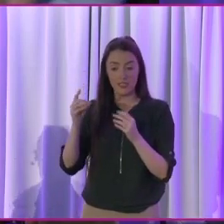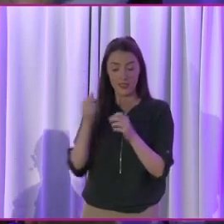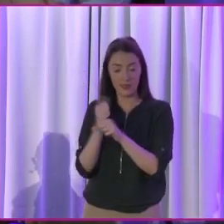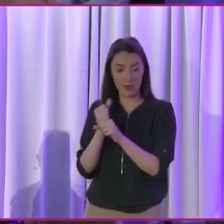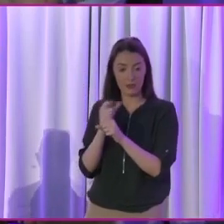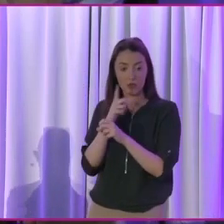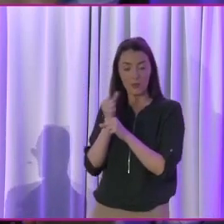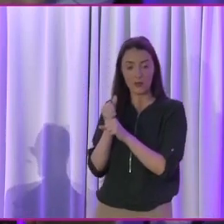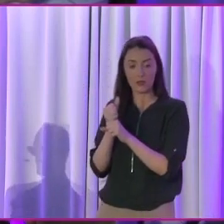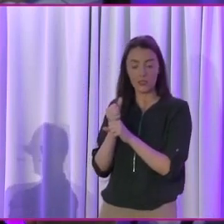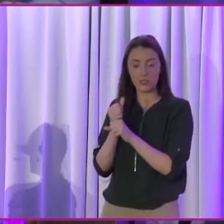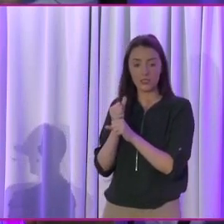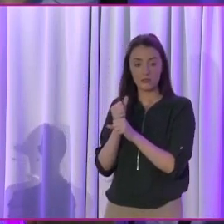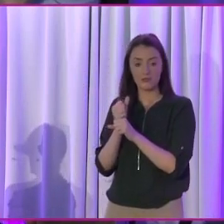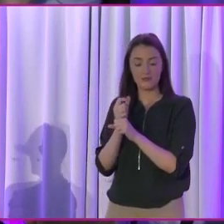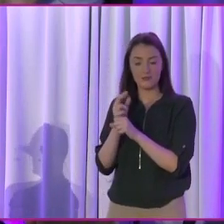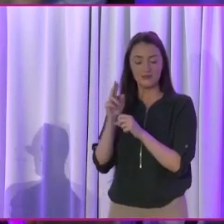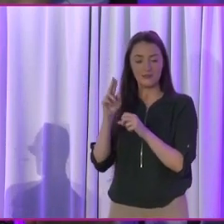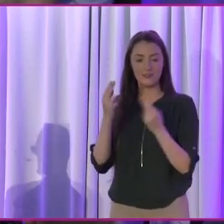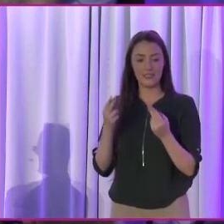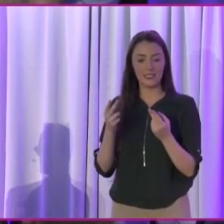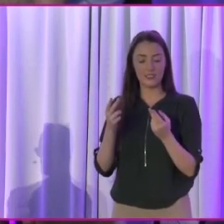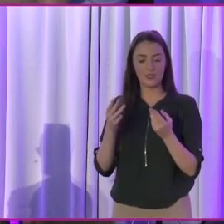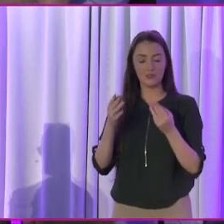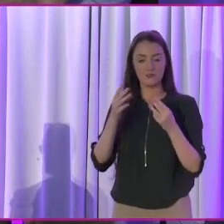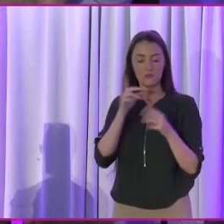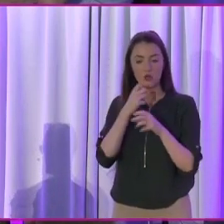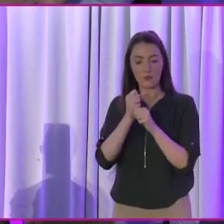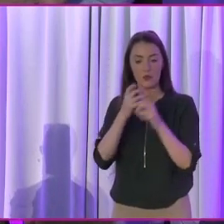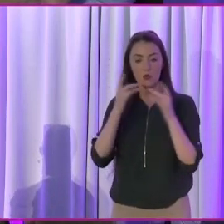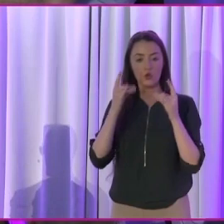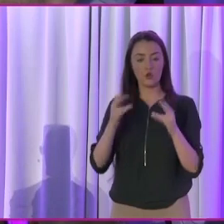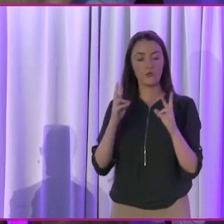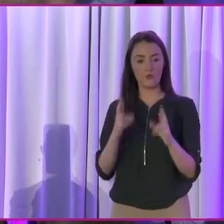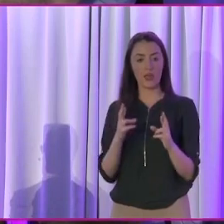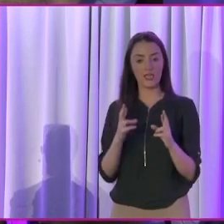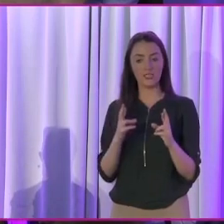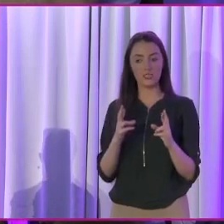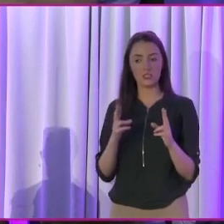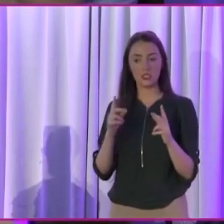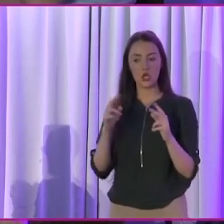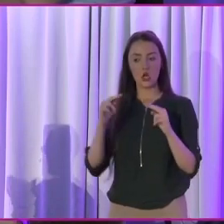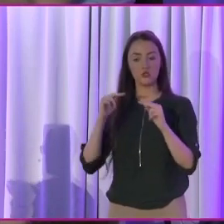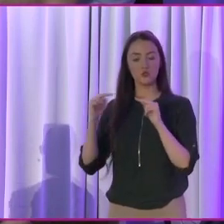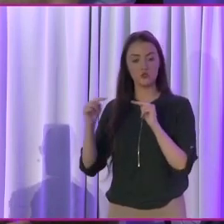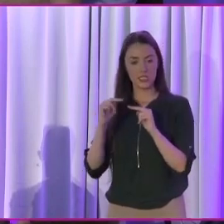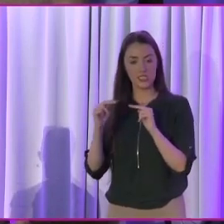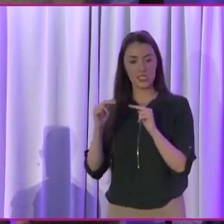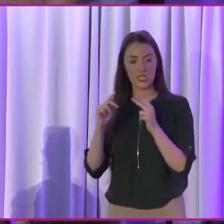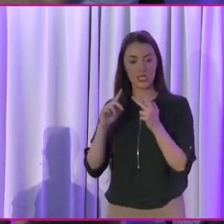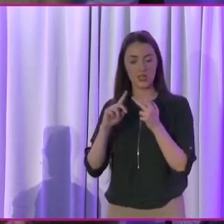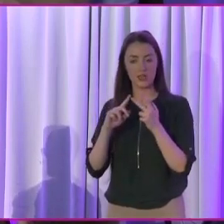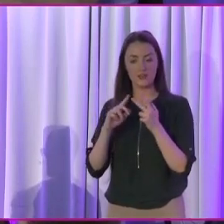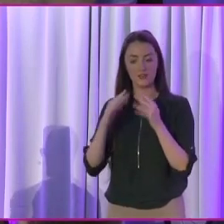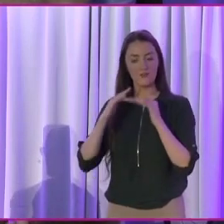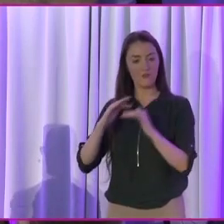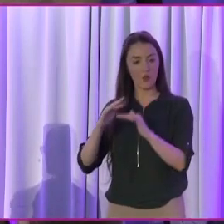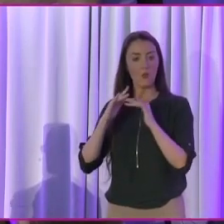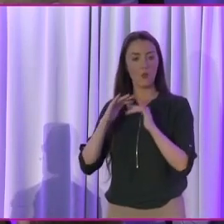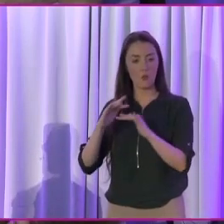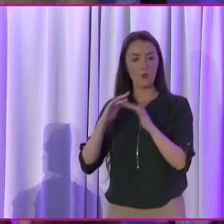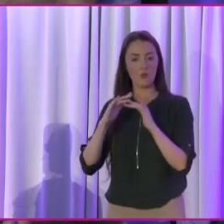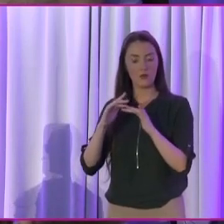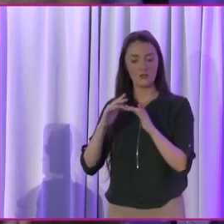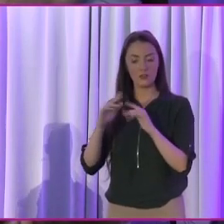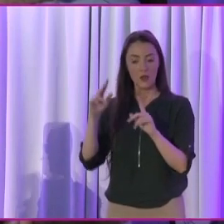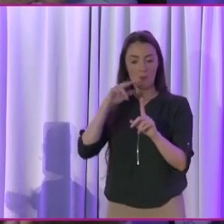we're not talking about, we're talking about human rights treaty, getting that idea, everything will flow from that and becomes much easier. Looking at it